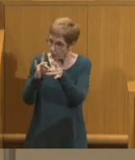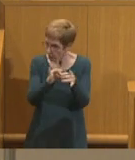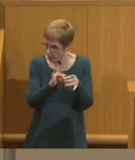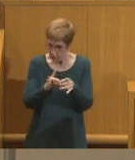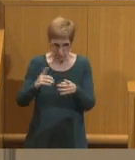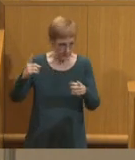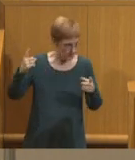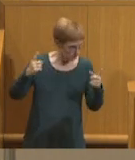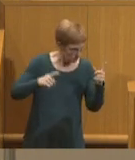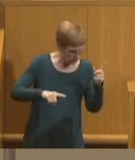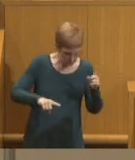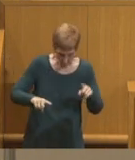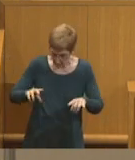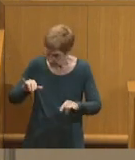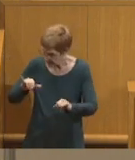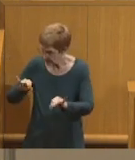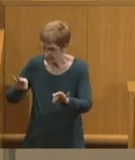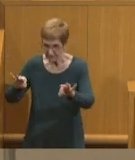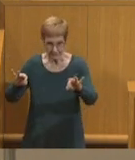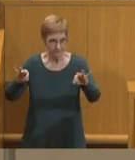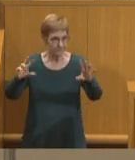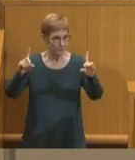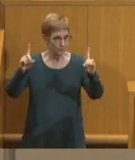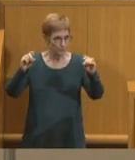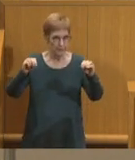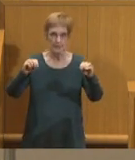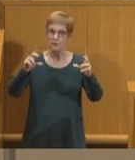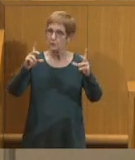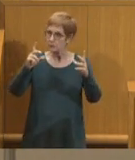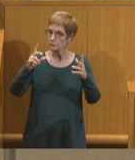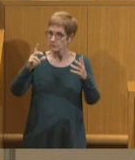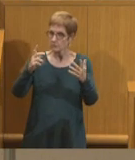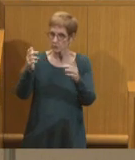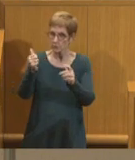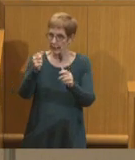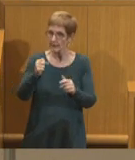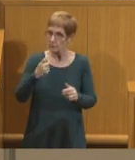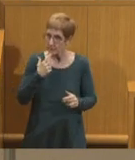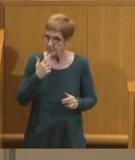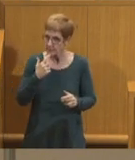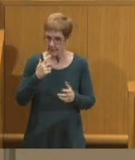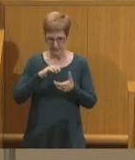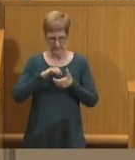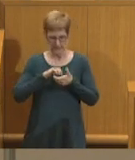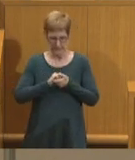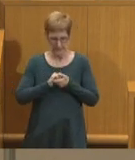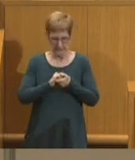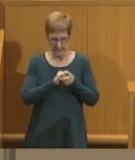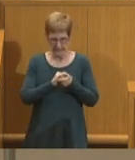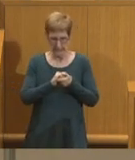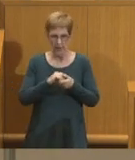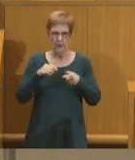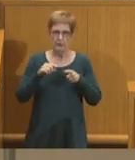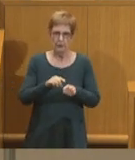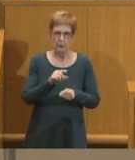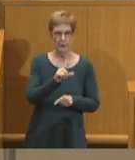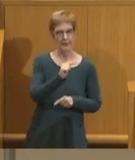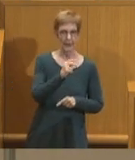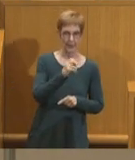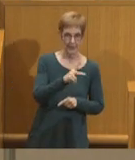if we do what so many of us have said and stick together through thick and through thin.